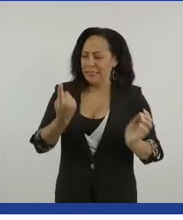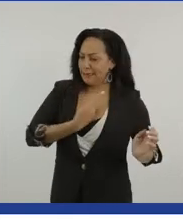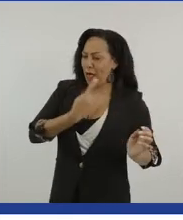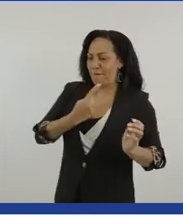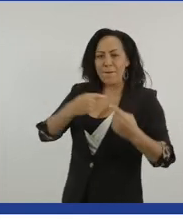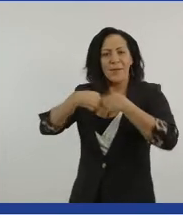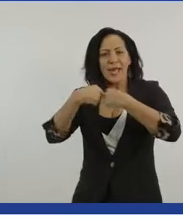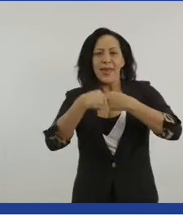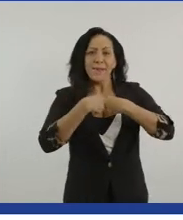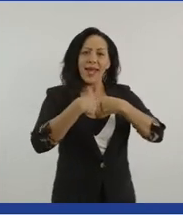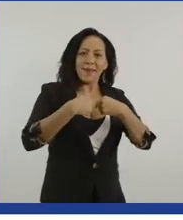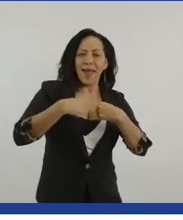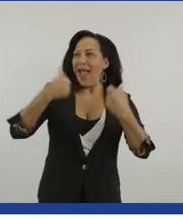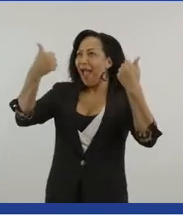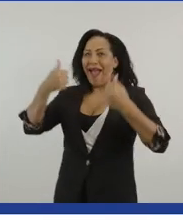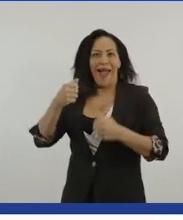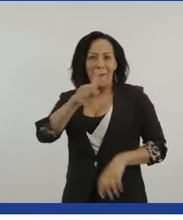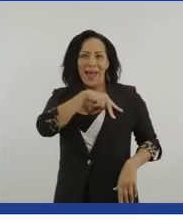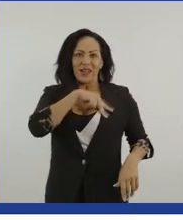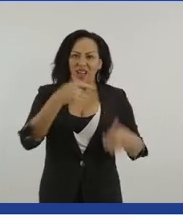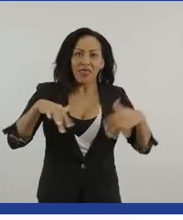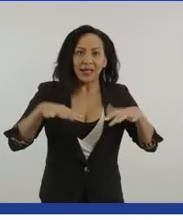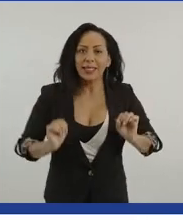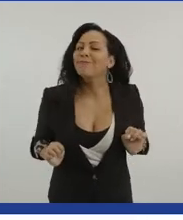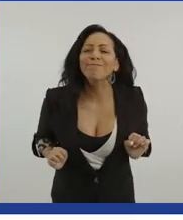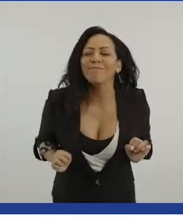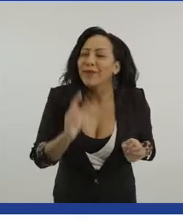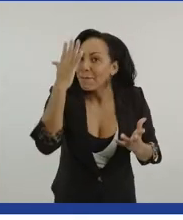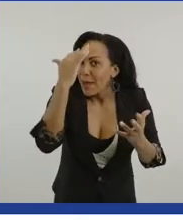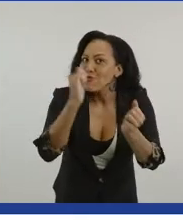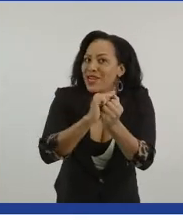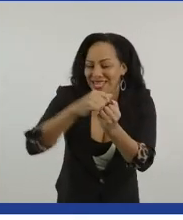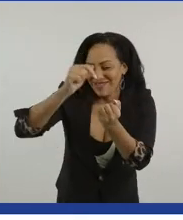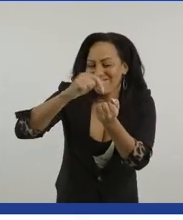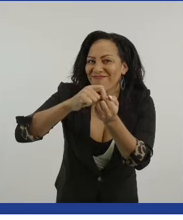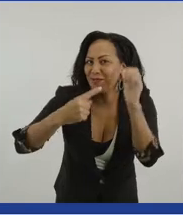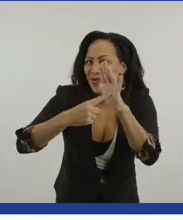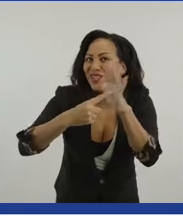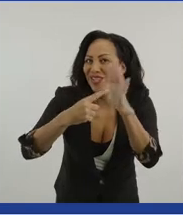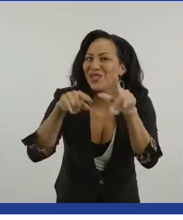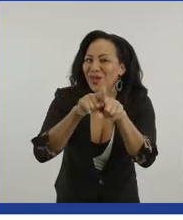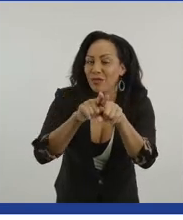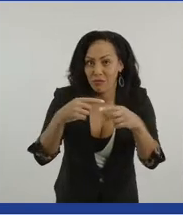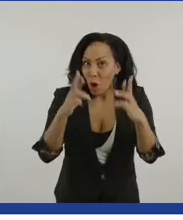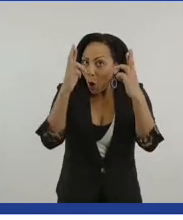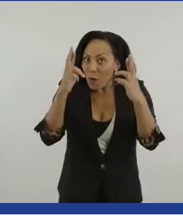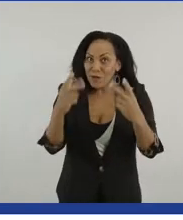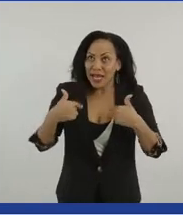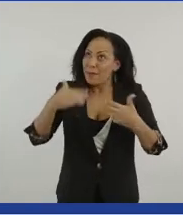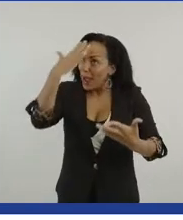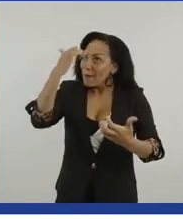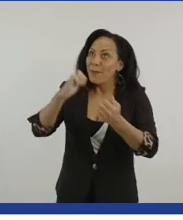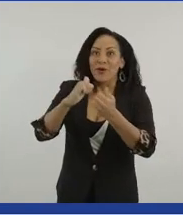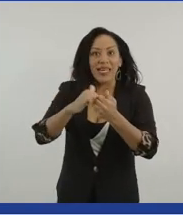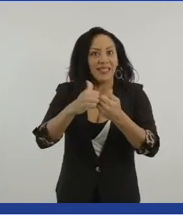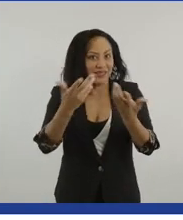It's not all about like medals. It's about memories and, and hopefully I've given a lot of people memories of my success through my